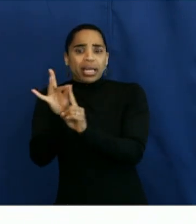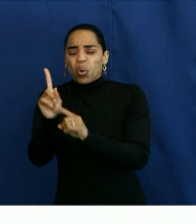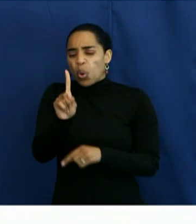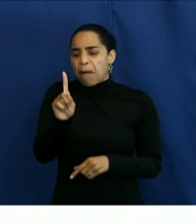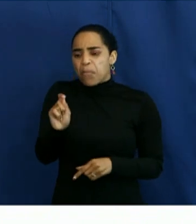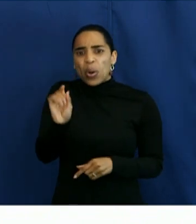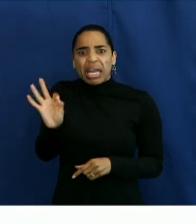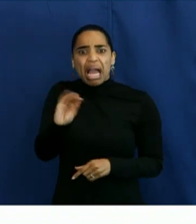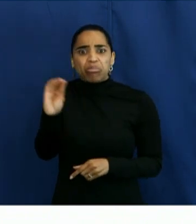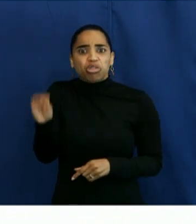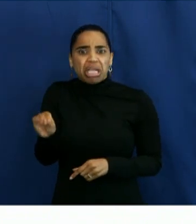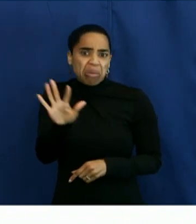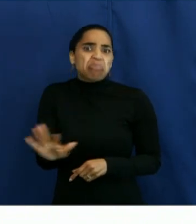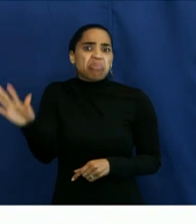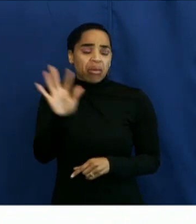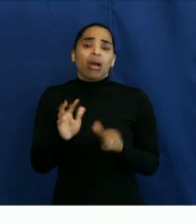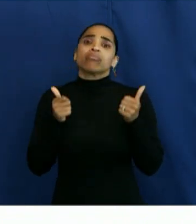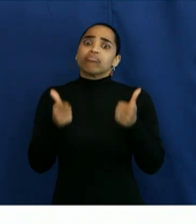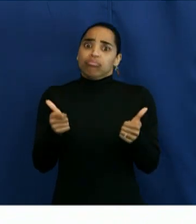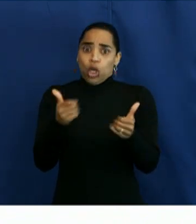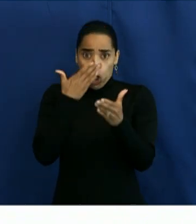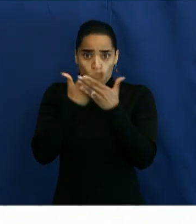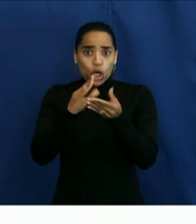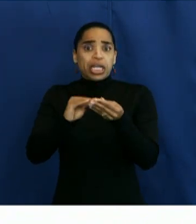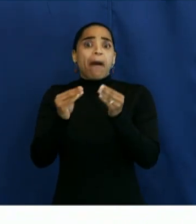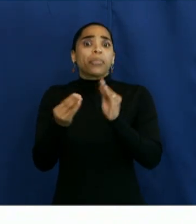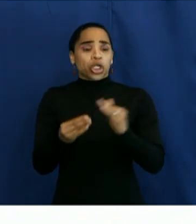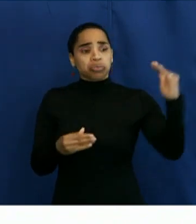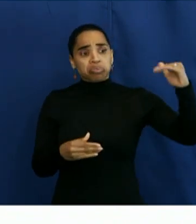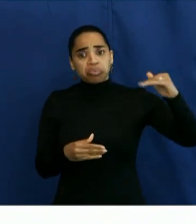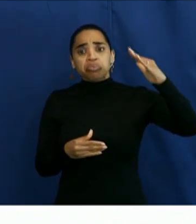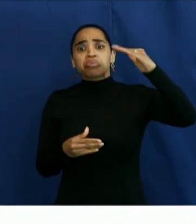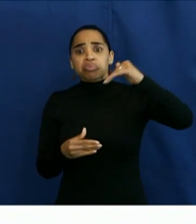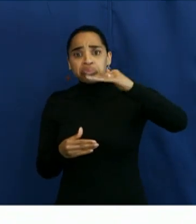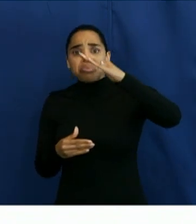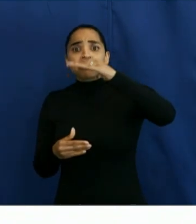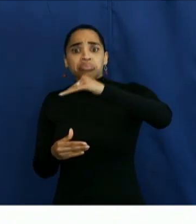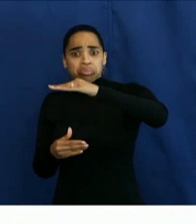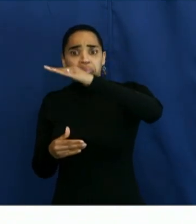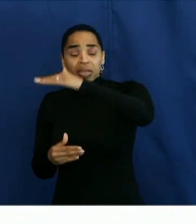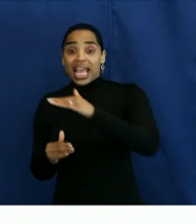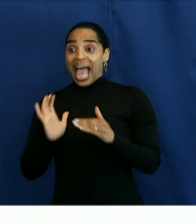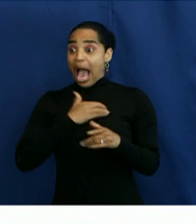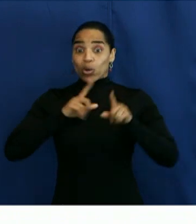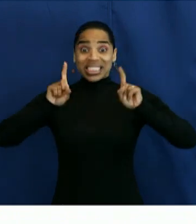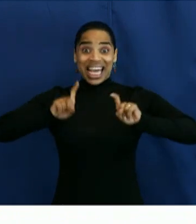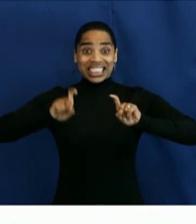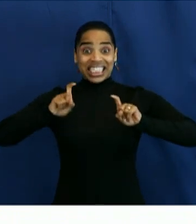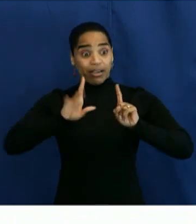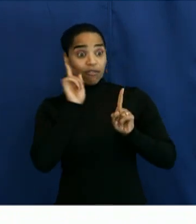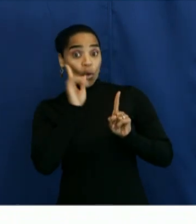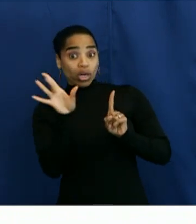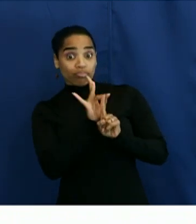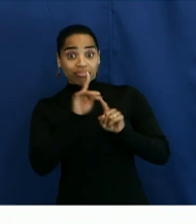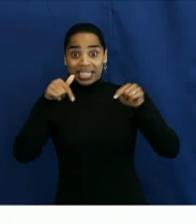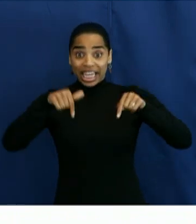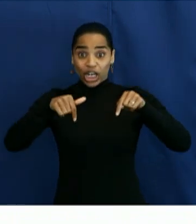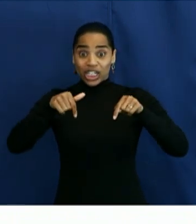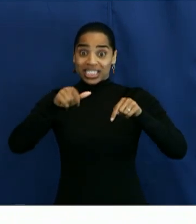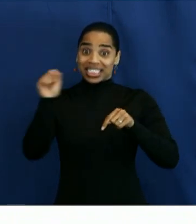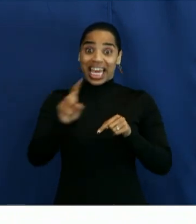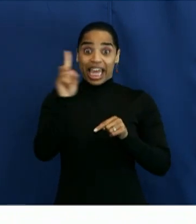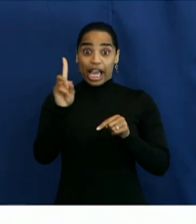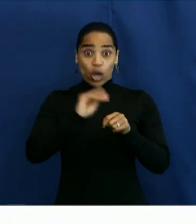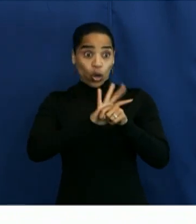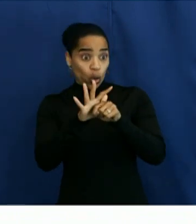.9%. So that remains very encouraging. Normal fluctuations in testing. Testing, of course, has gone down. And that is